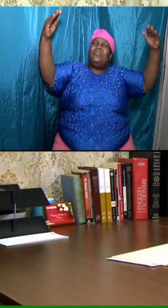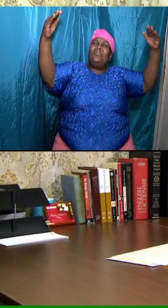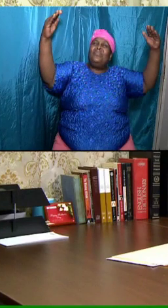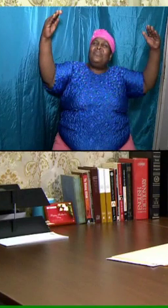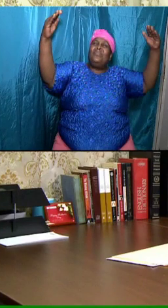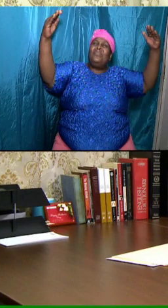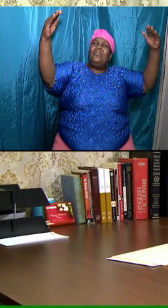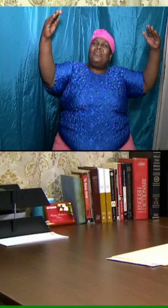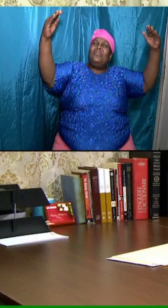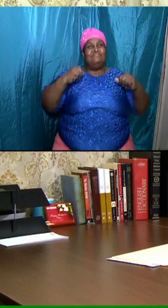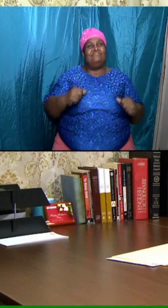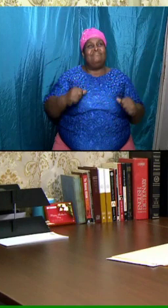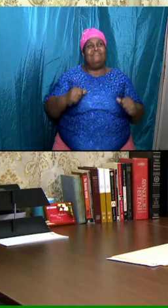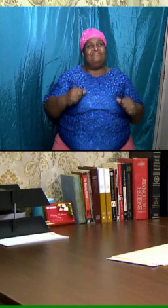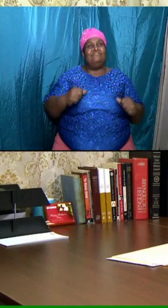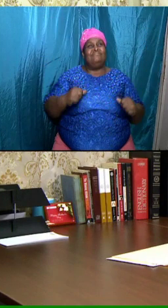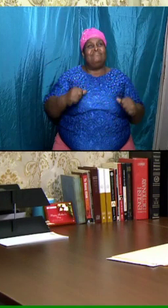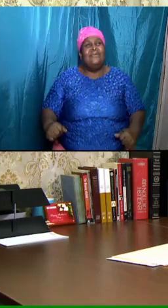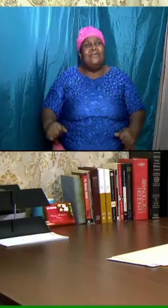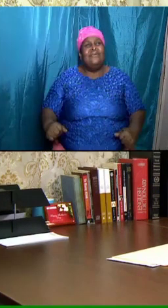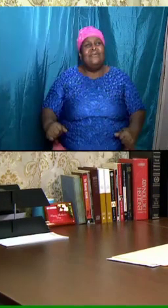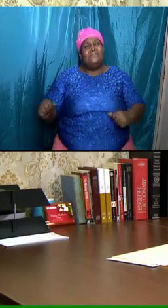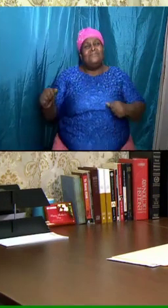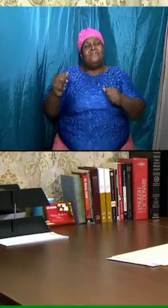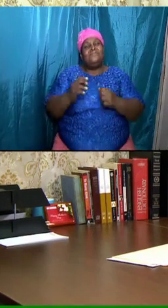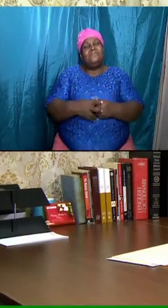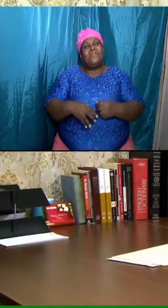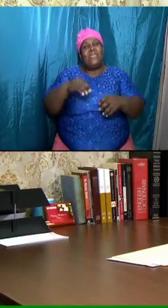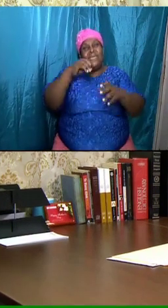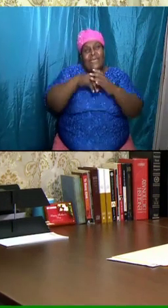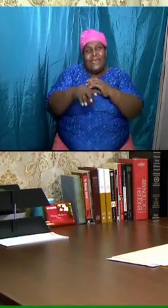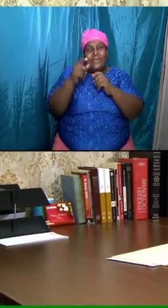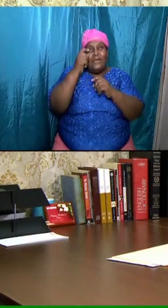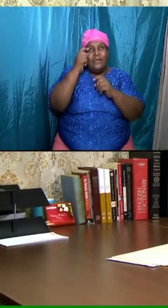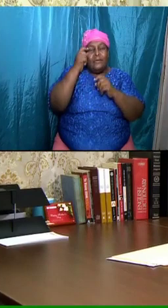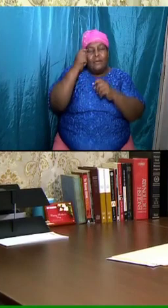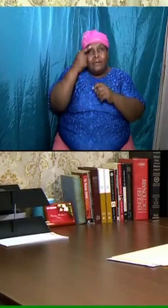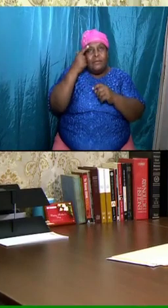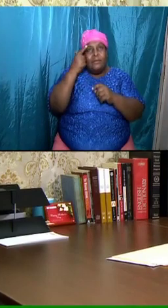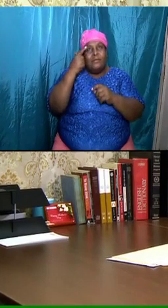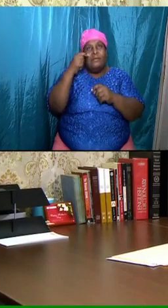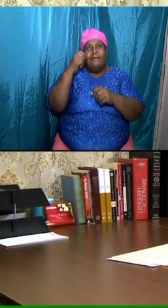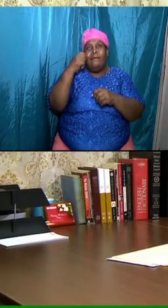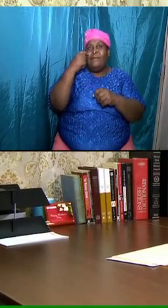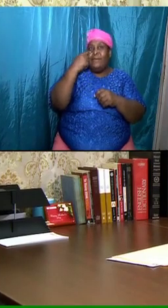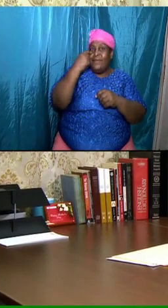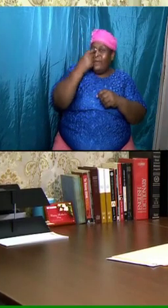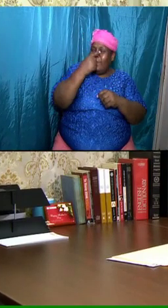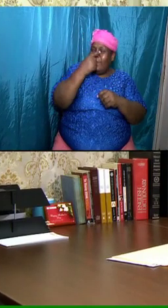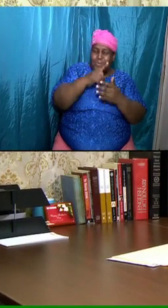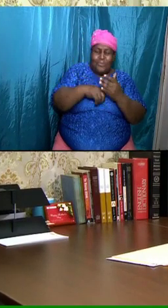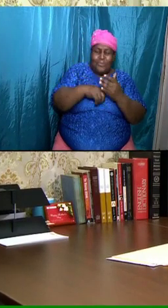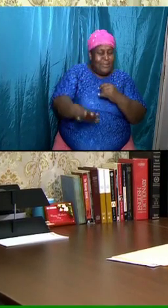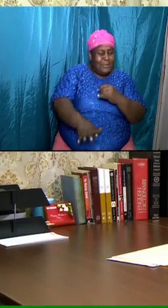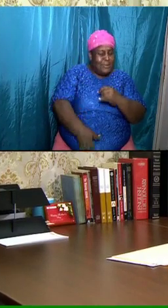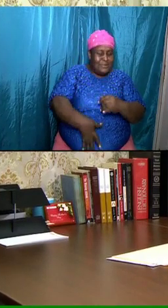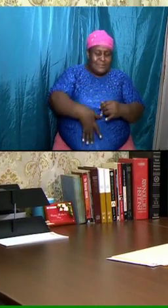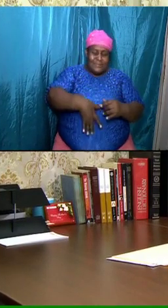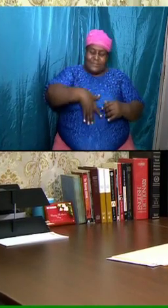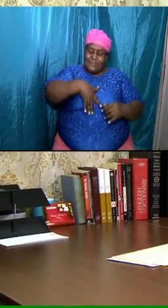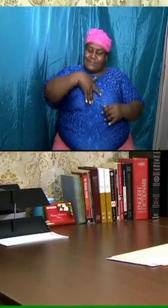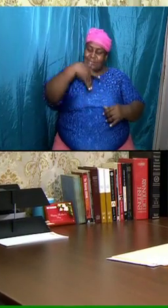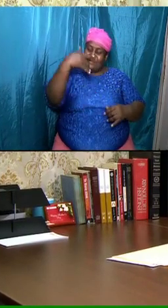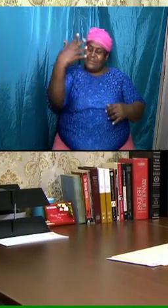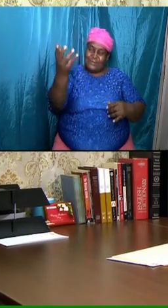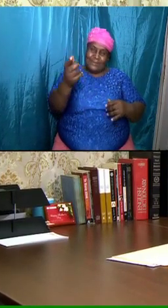well at hypersonic speed. In the twinkling of an eye, what a feeling. What a